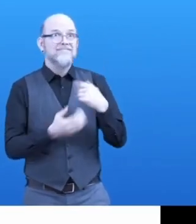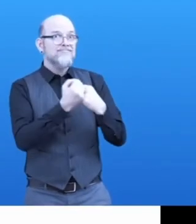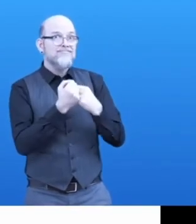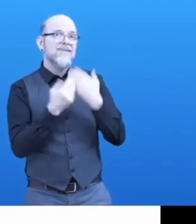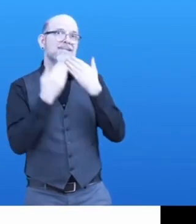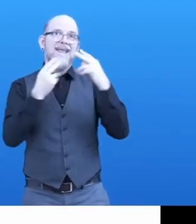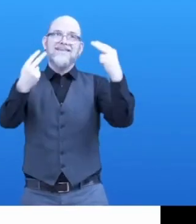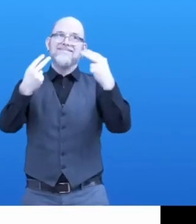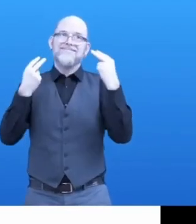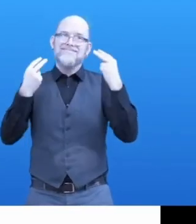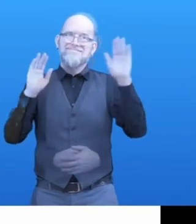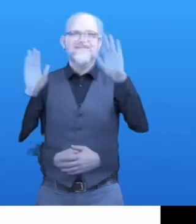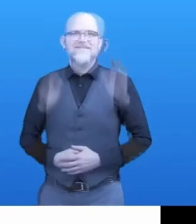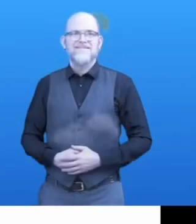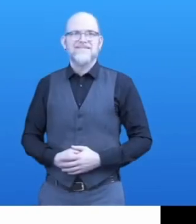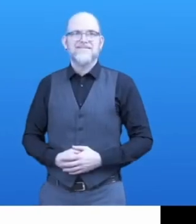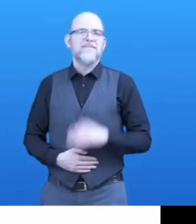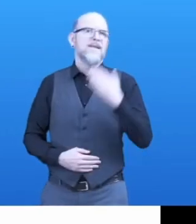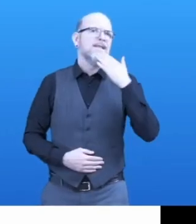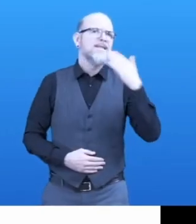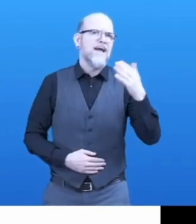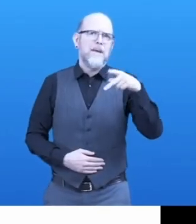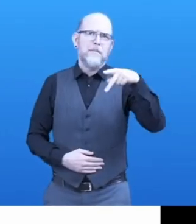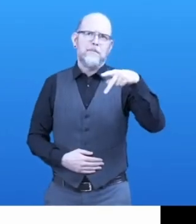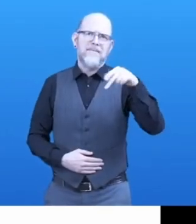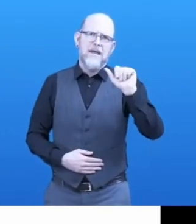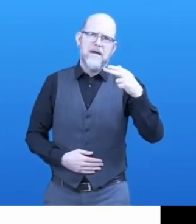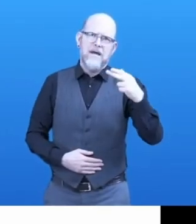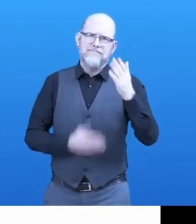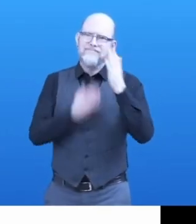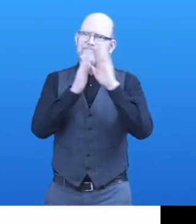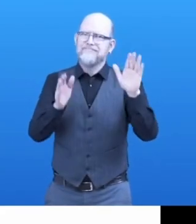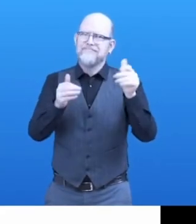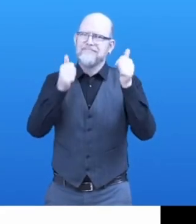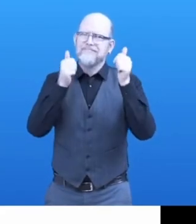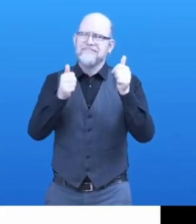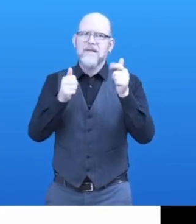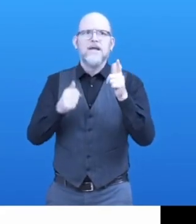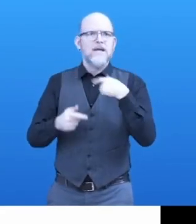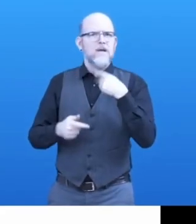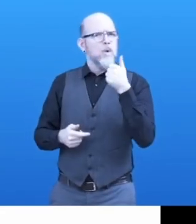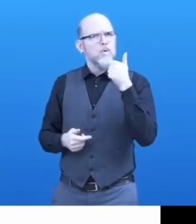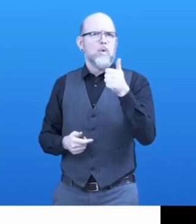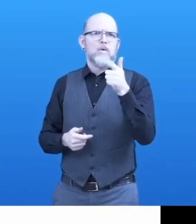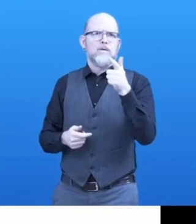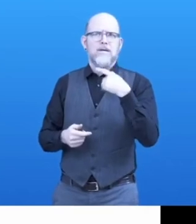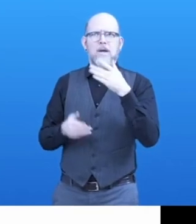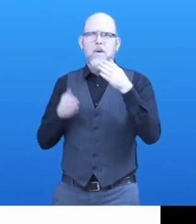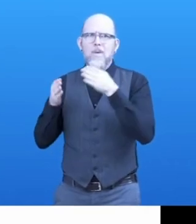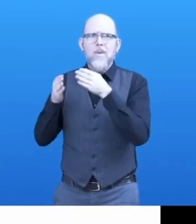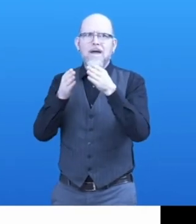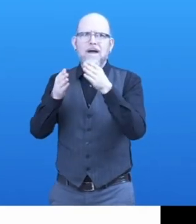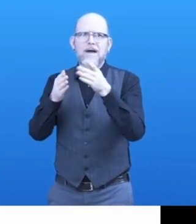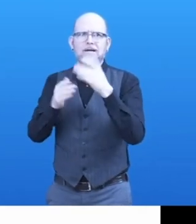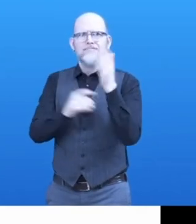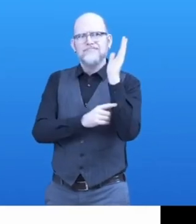I really like your approach and I tried out the apps on my own. I can only say it's really, really